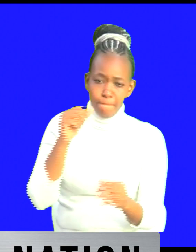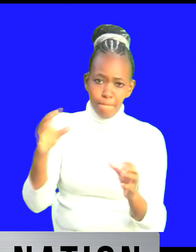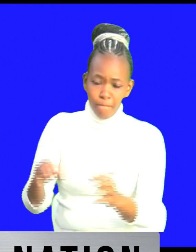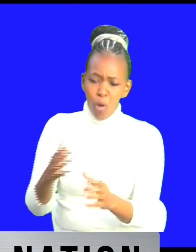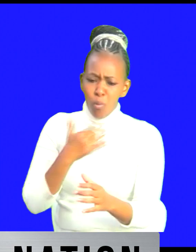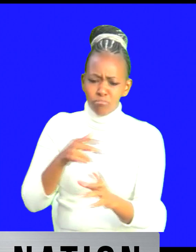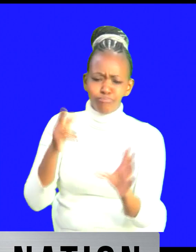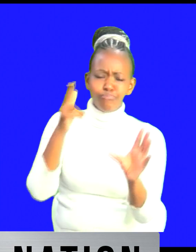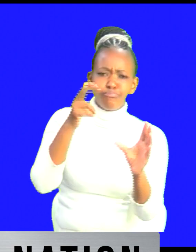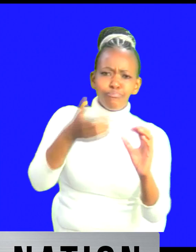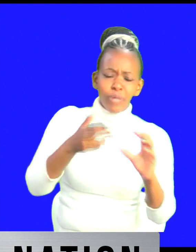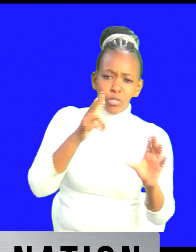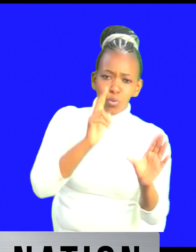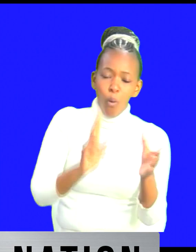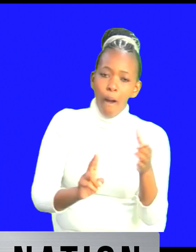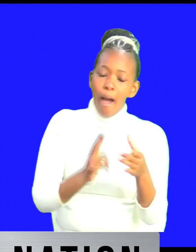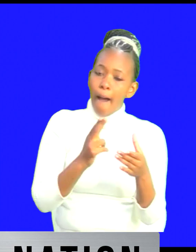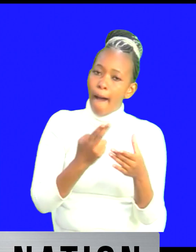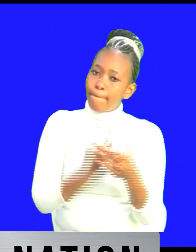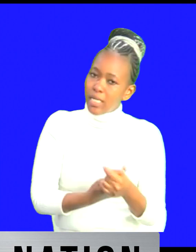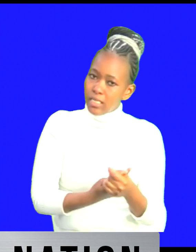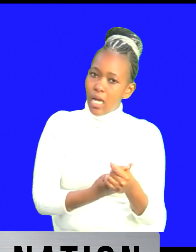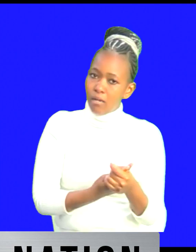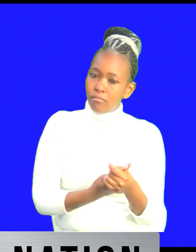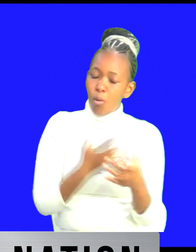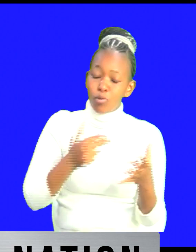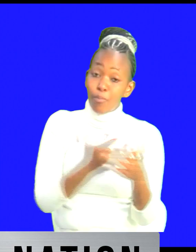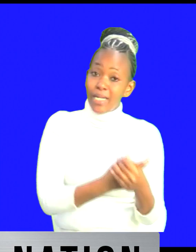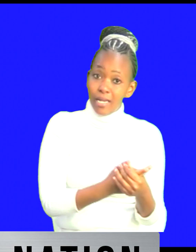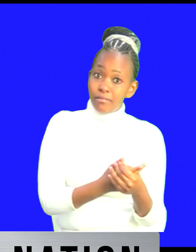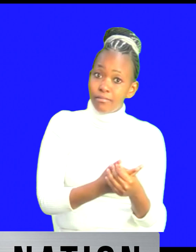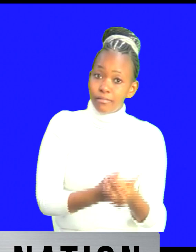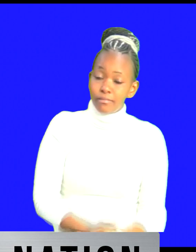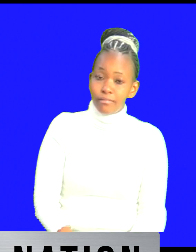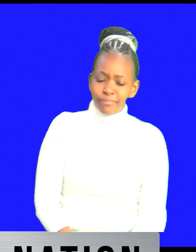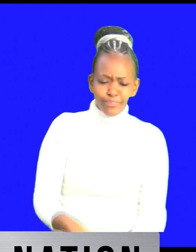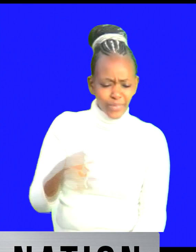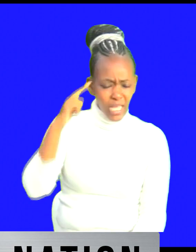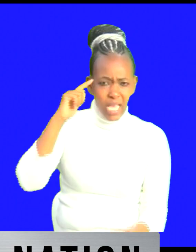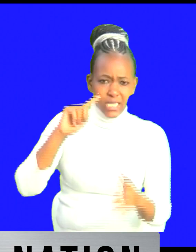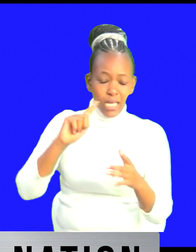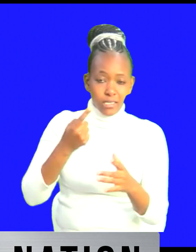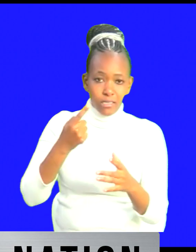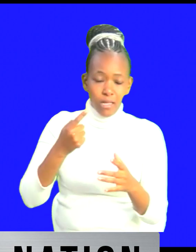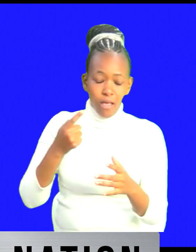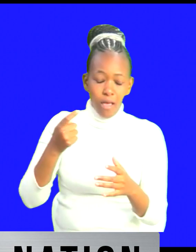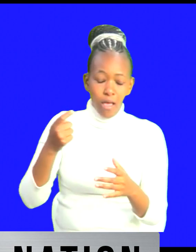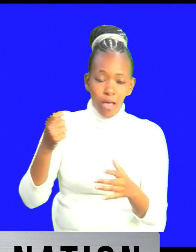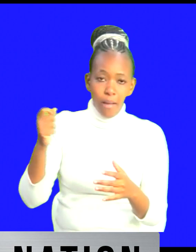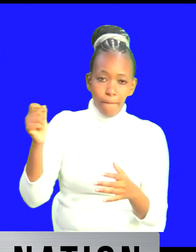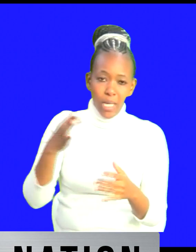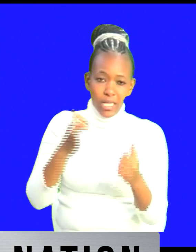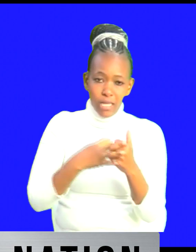part and parcel when is this kicking off it's kicking off on 28th august i think the first day of the third term yeah and uh